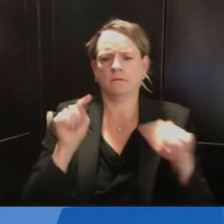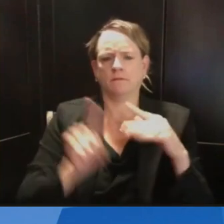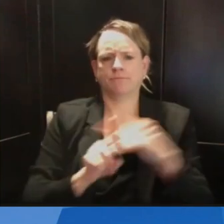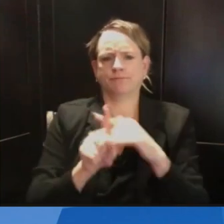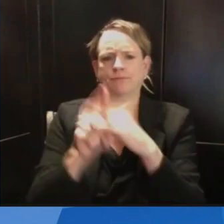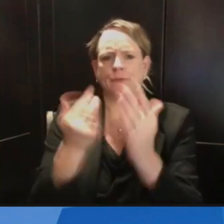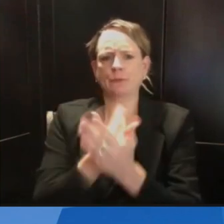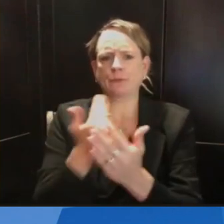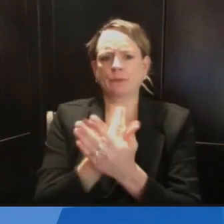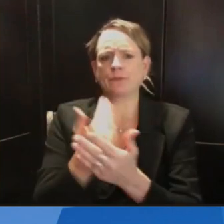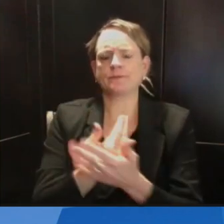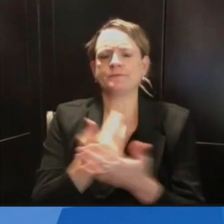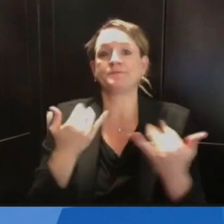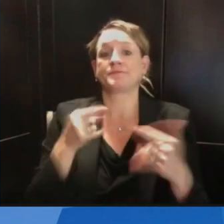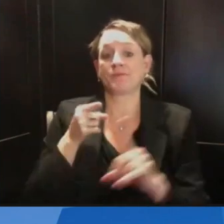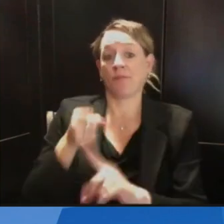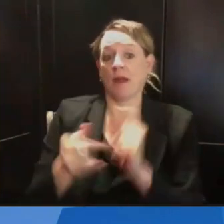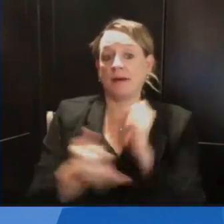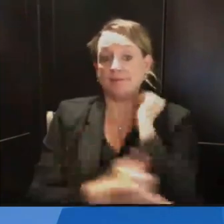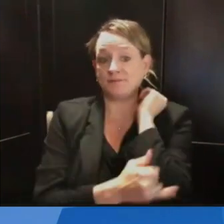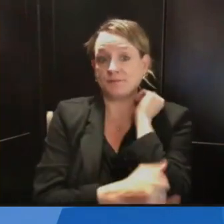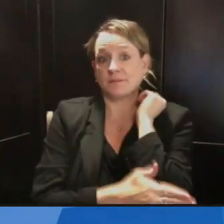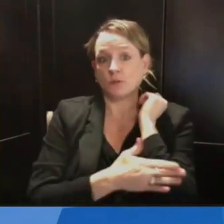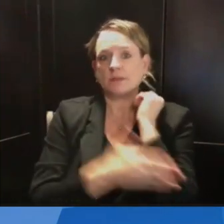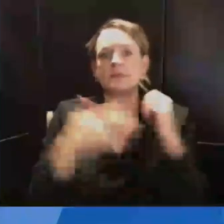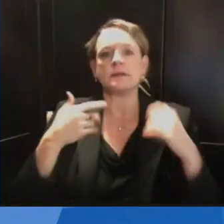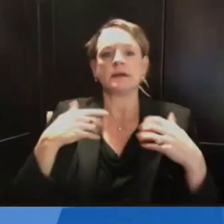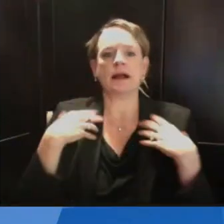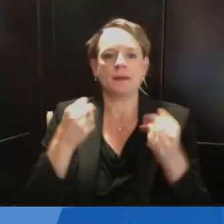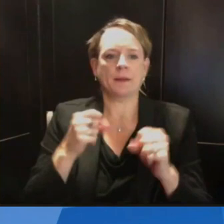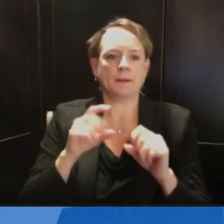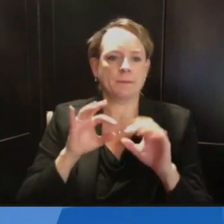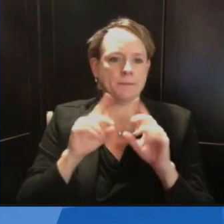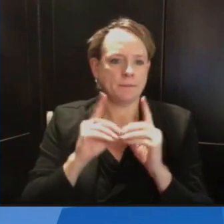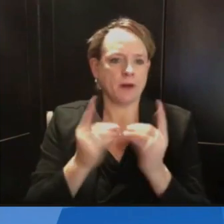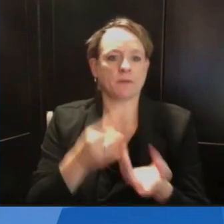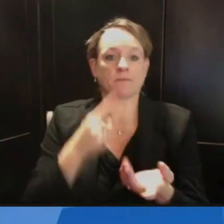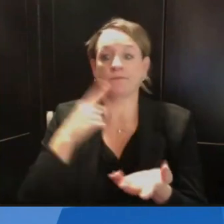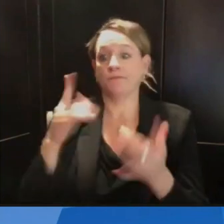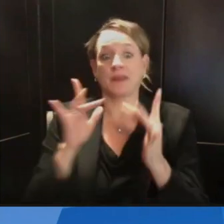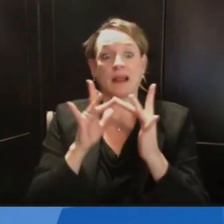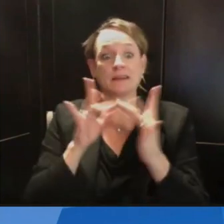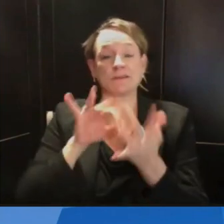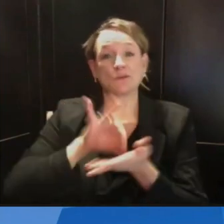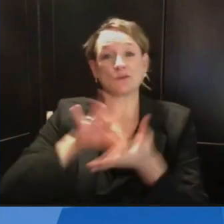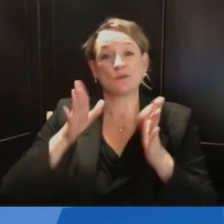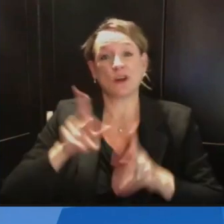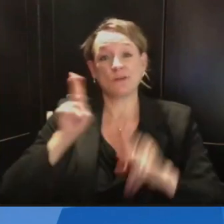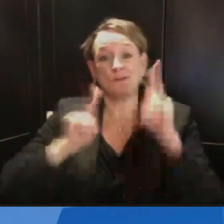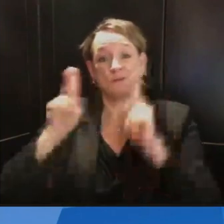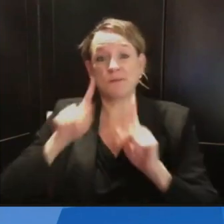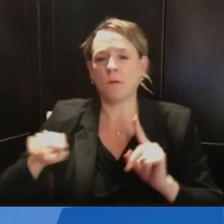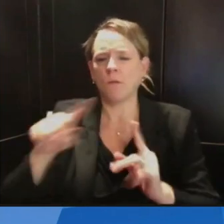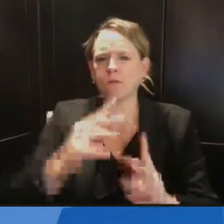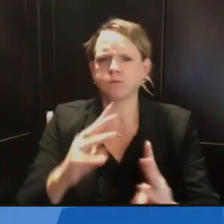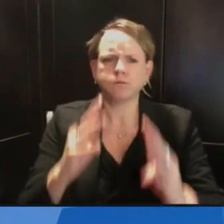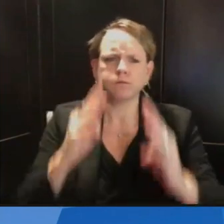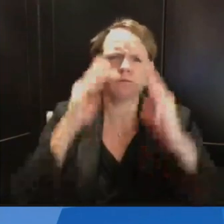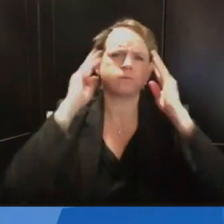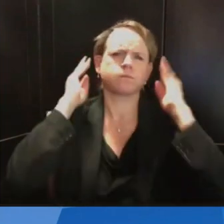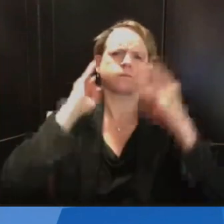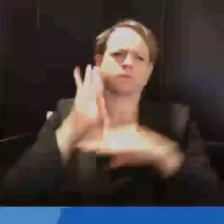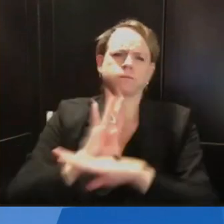that their contact tracers are becoming overwhelmed, trying to respond to all the people that may have been in contact.